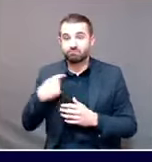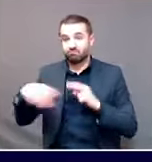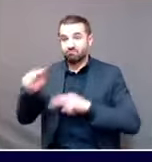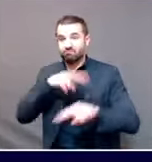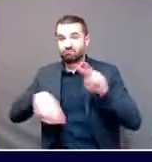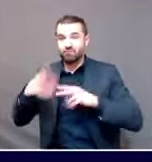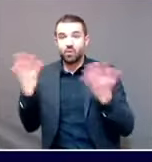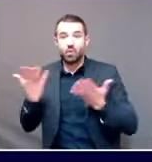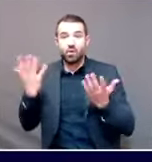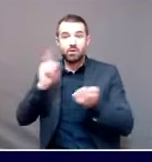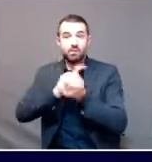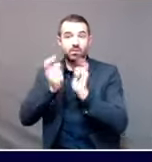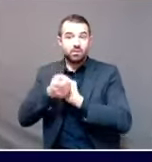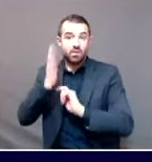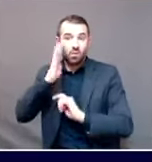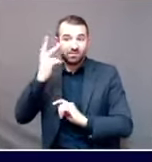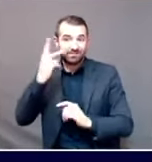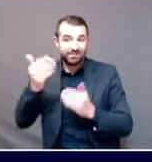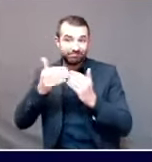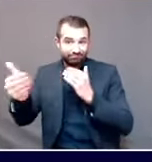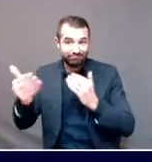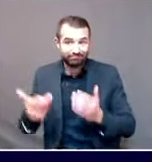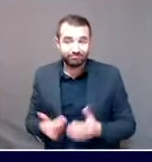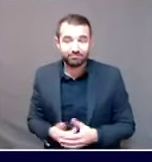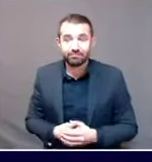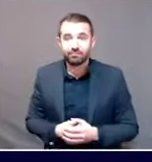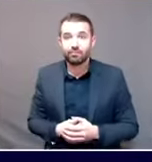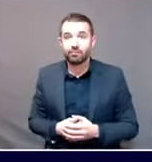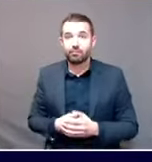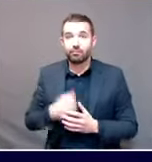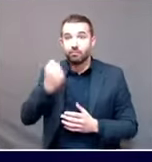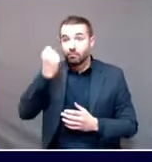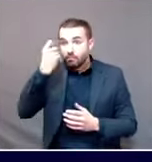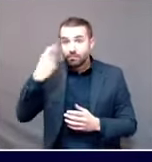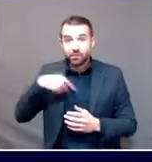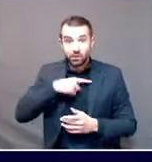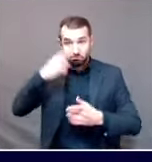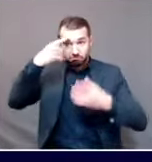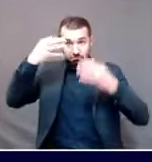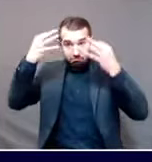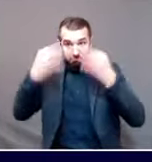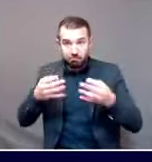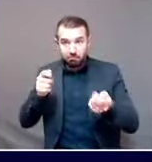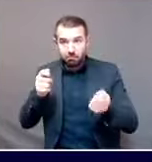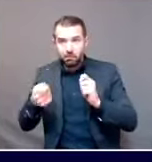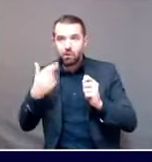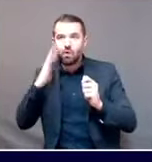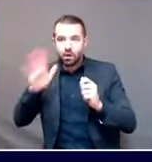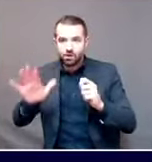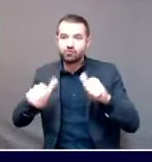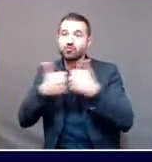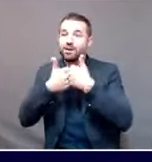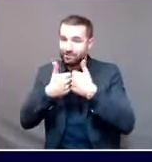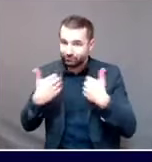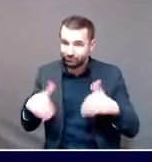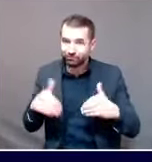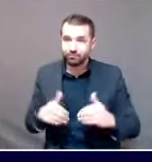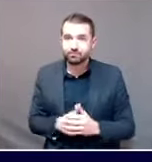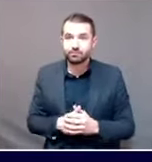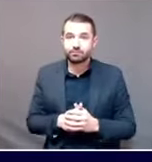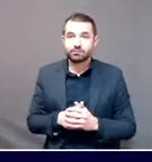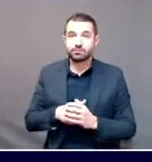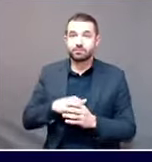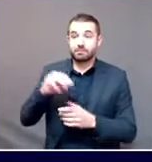like. They will be difficult. I will have an update for everybody on Monday of what those chases